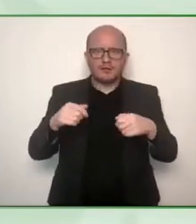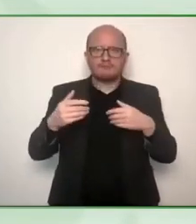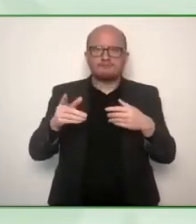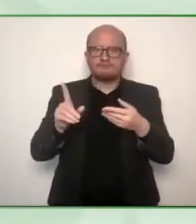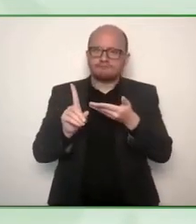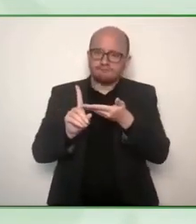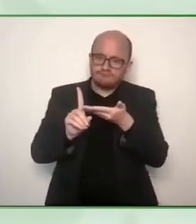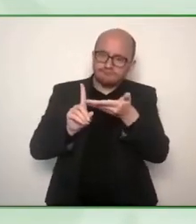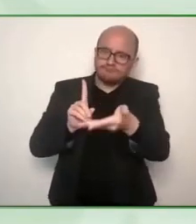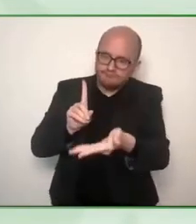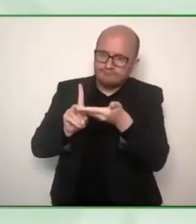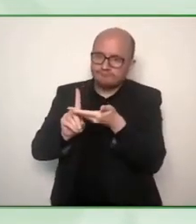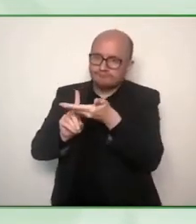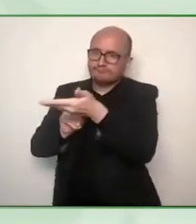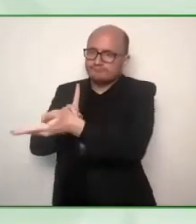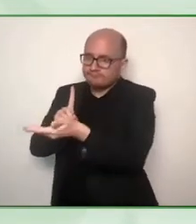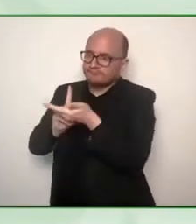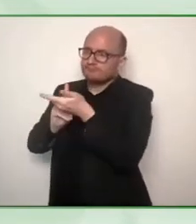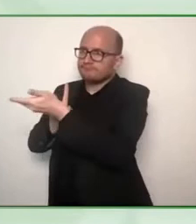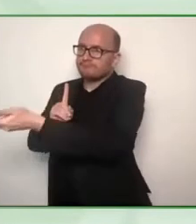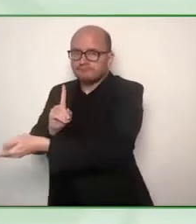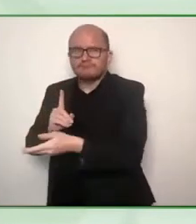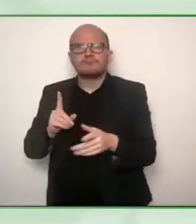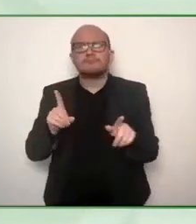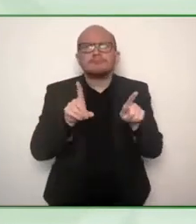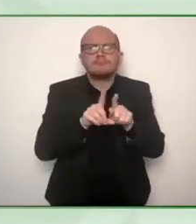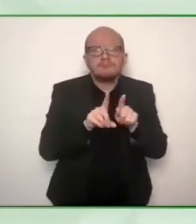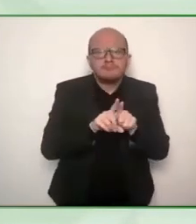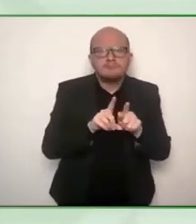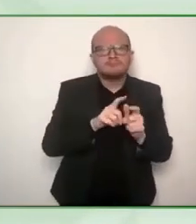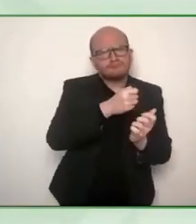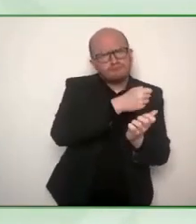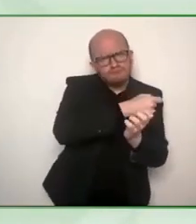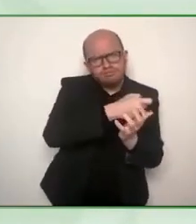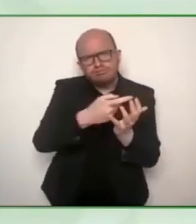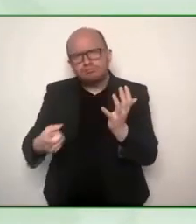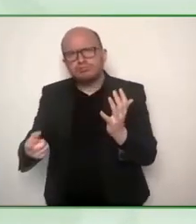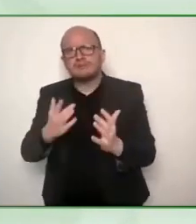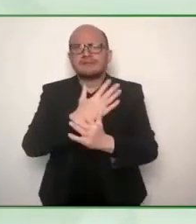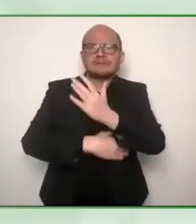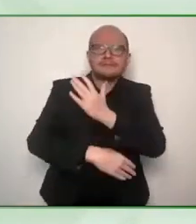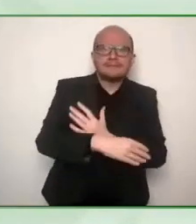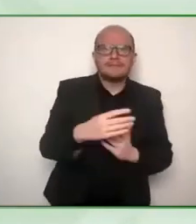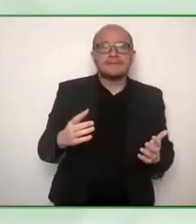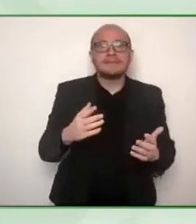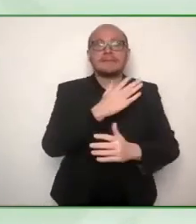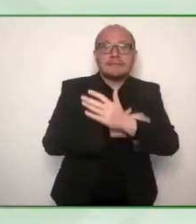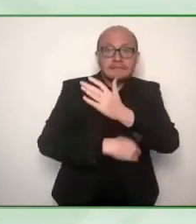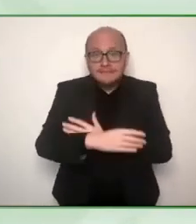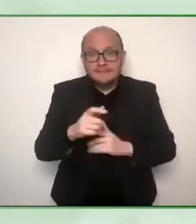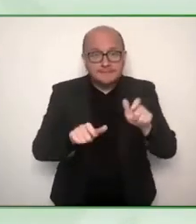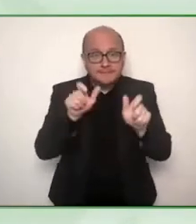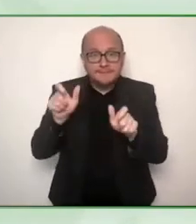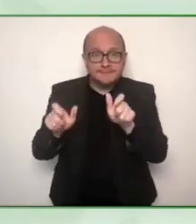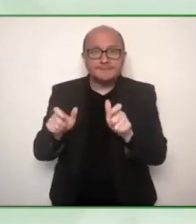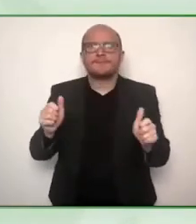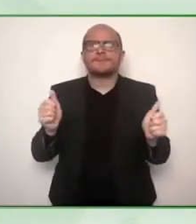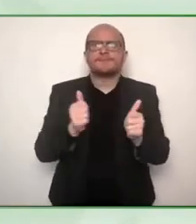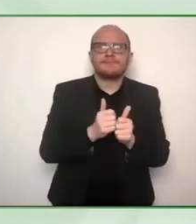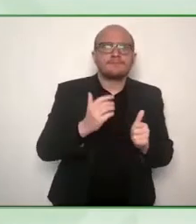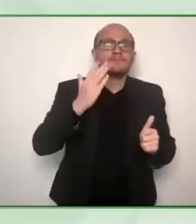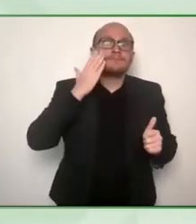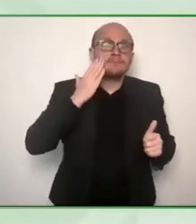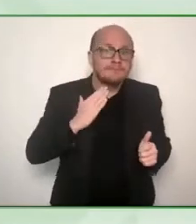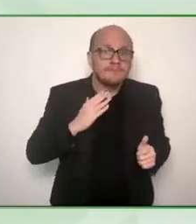the LGBTQ community more women with disabilities the future is these young leaders and seeing how brave and